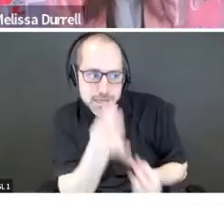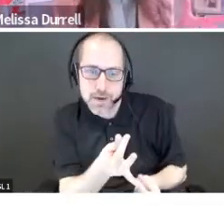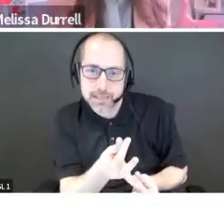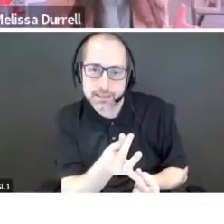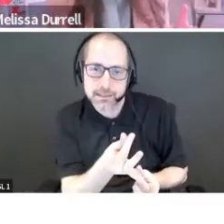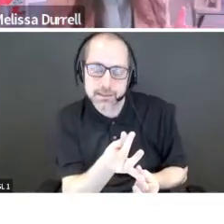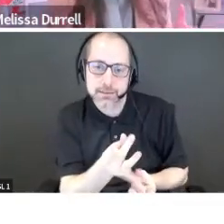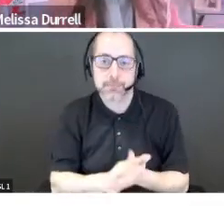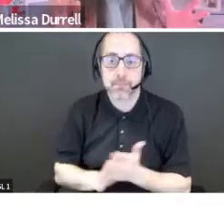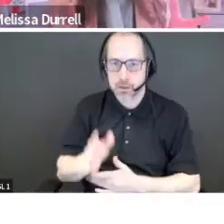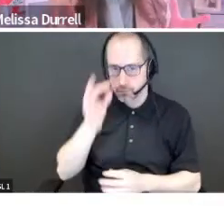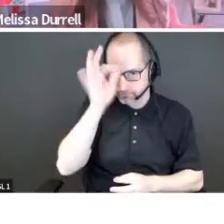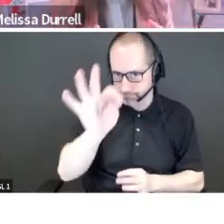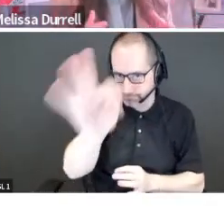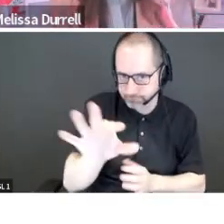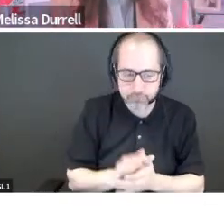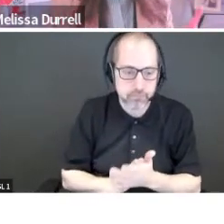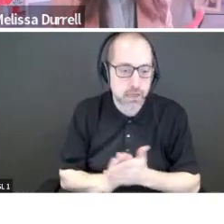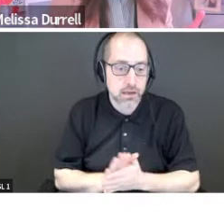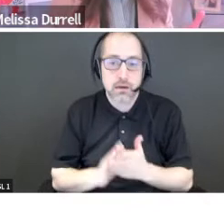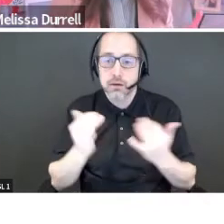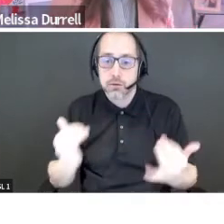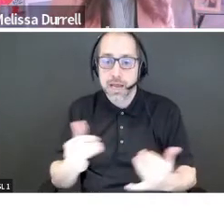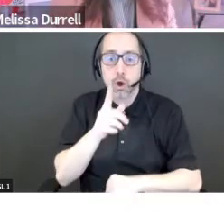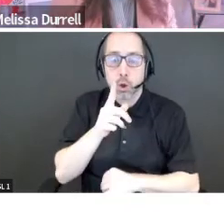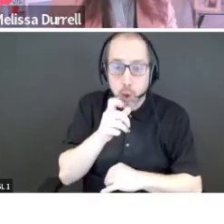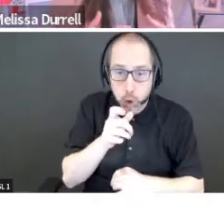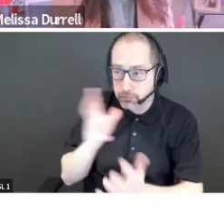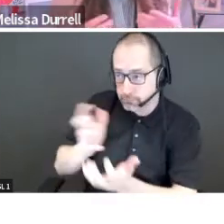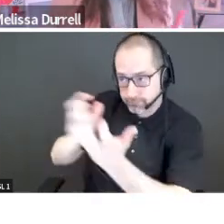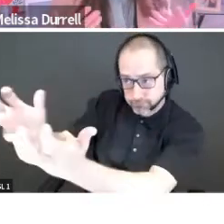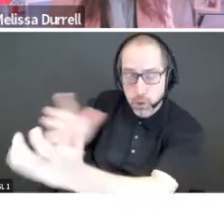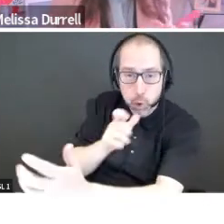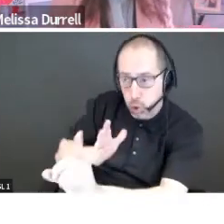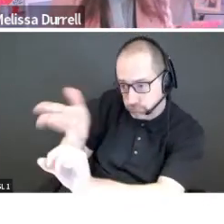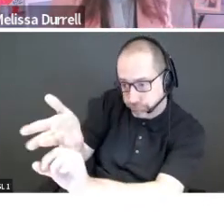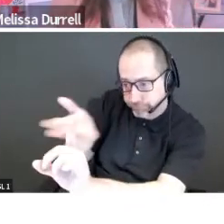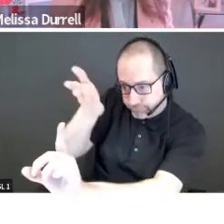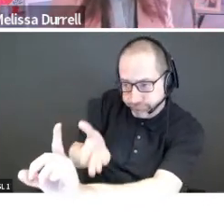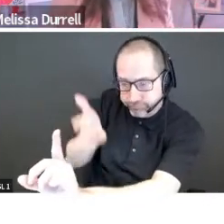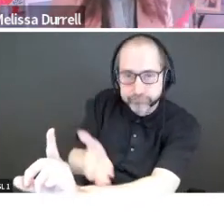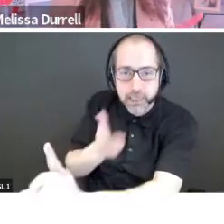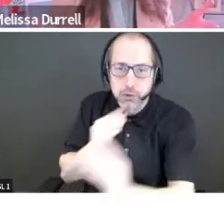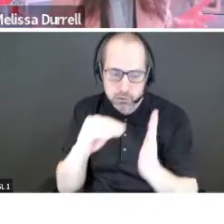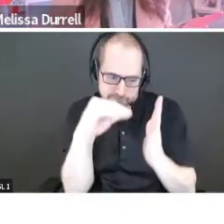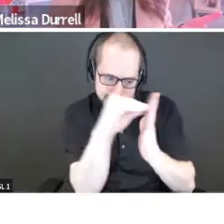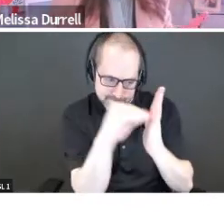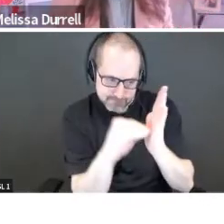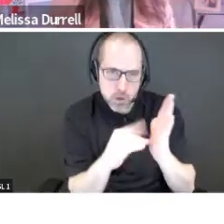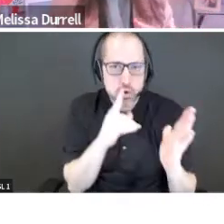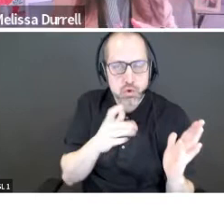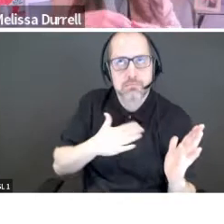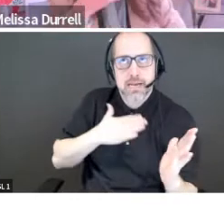So when we're putting down the idea of who we're pitching to, we want to write down who the audience is for